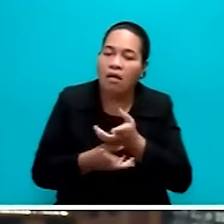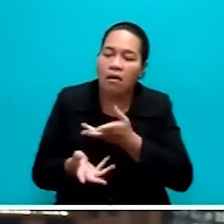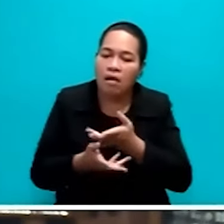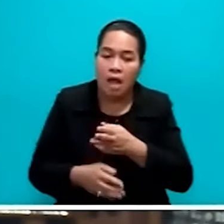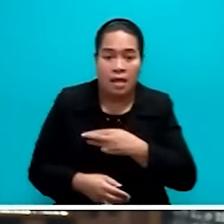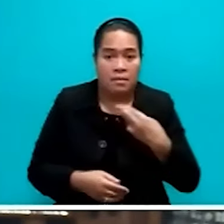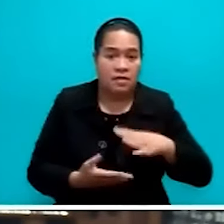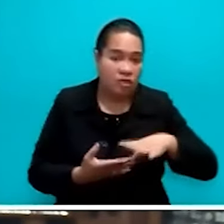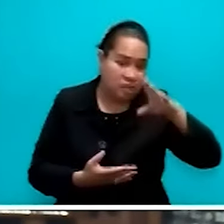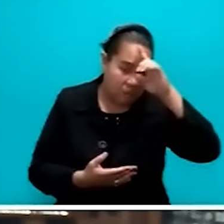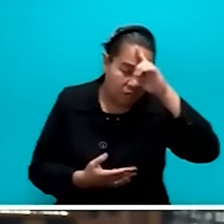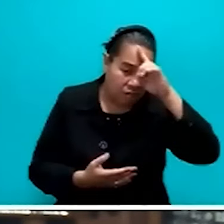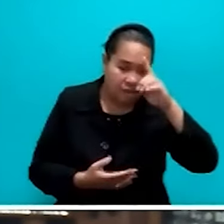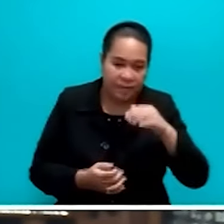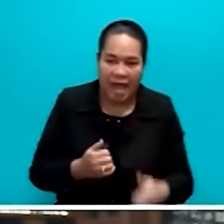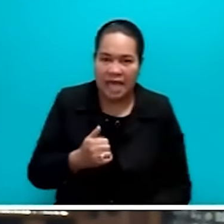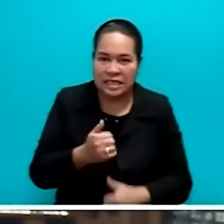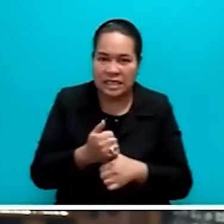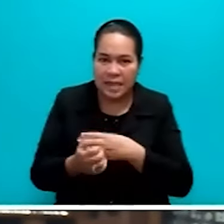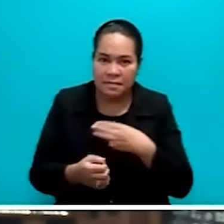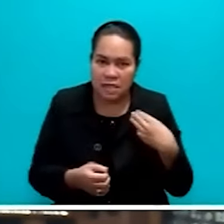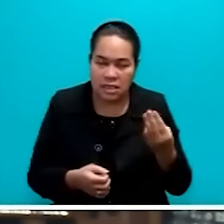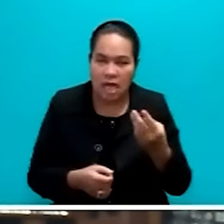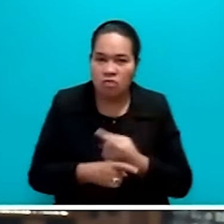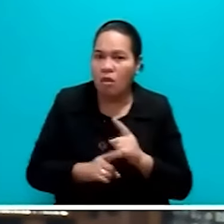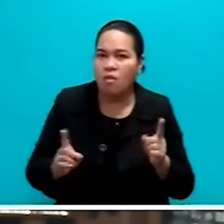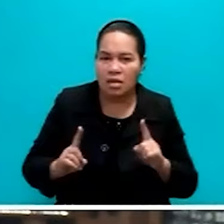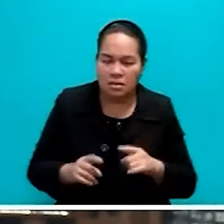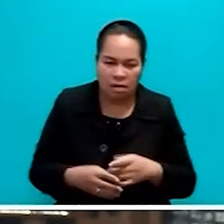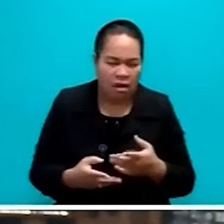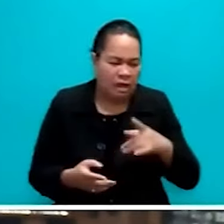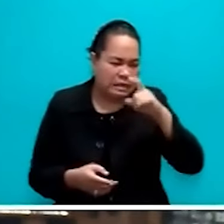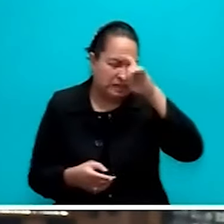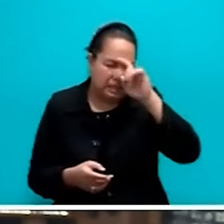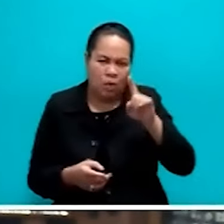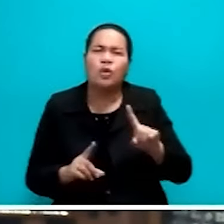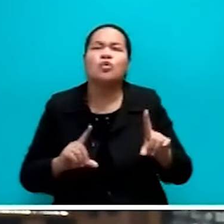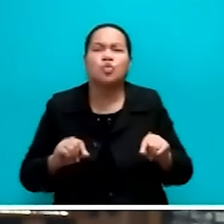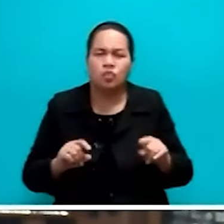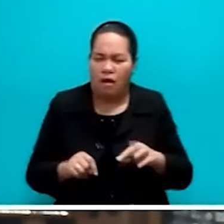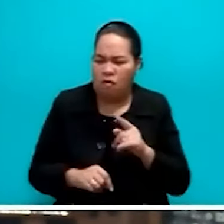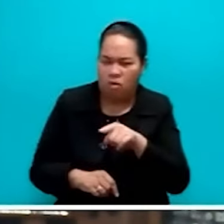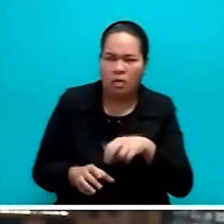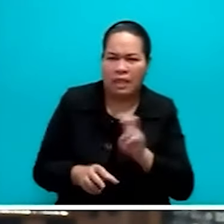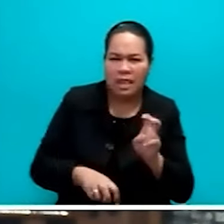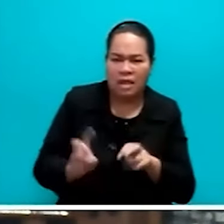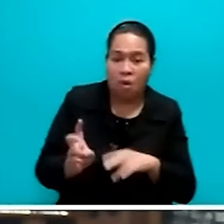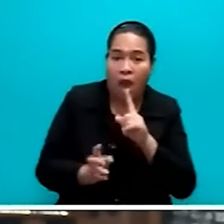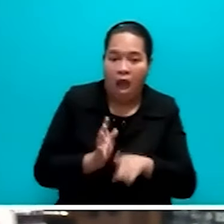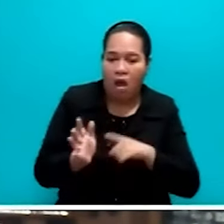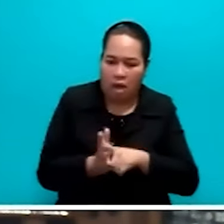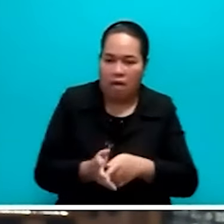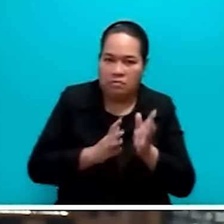Education and the Assistant Minister were talking about what do we do with school dropouts. And after about an hour of talks,